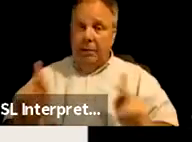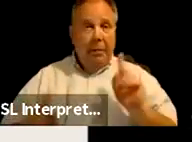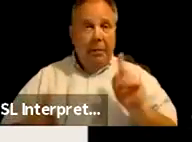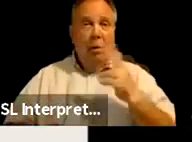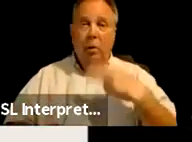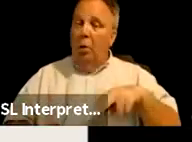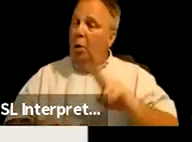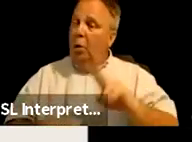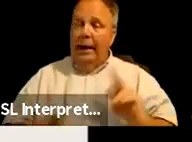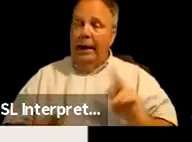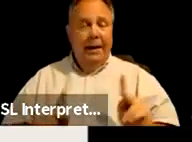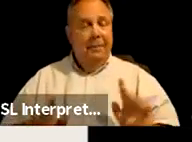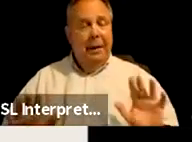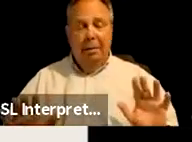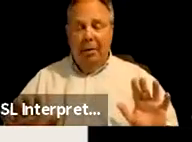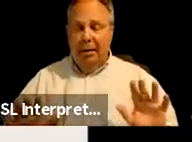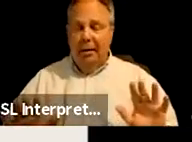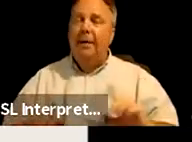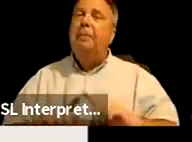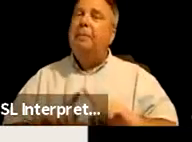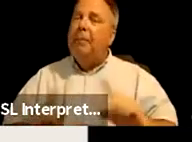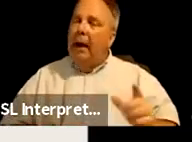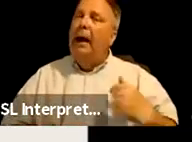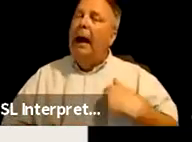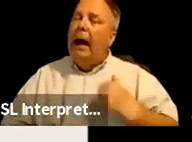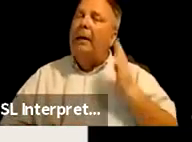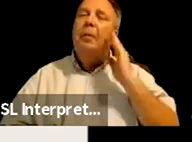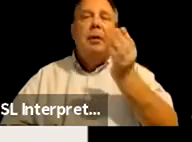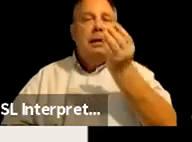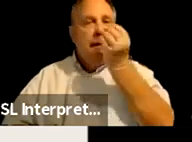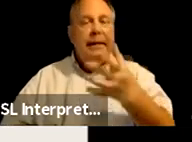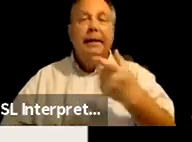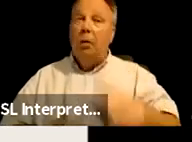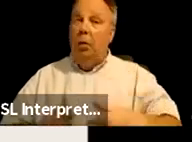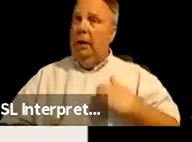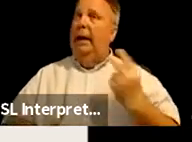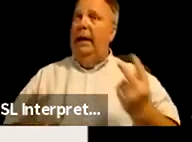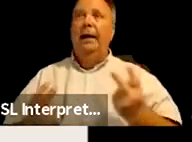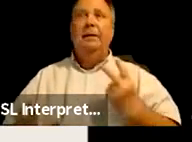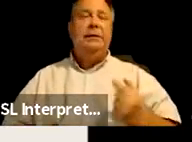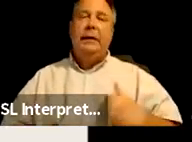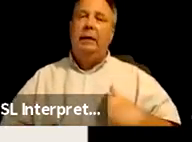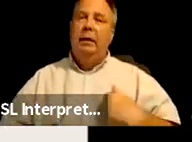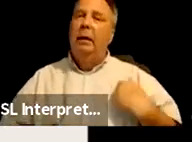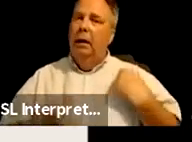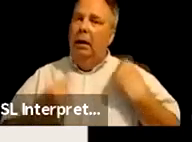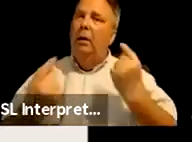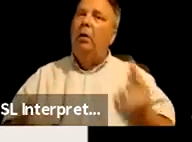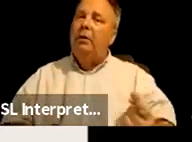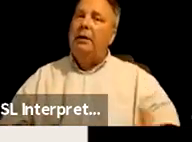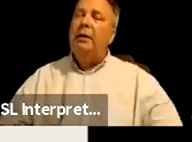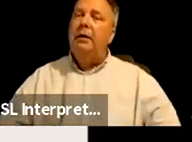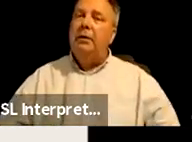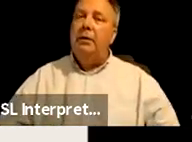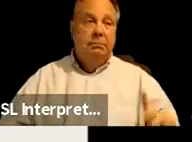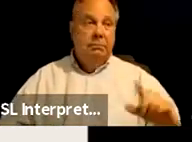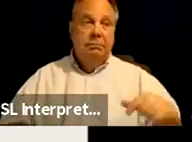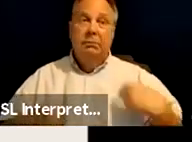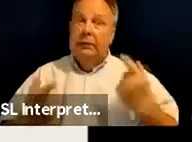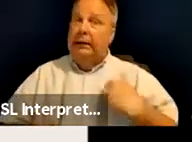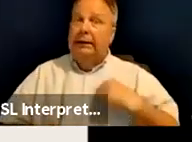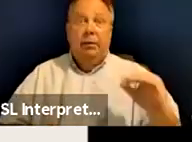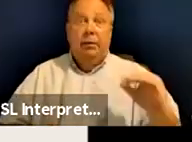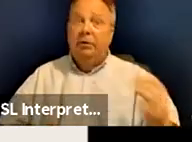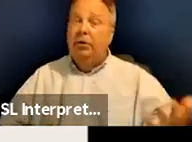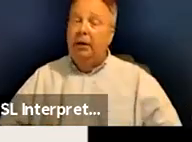people. Um, but I'm, I'm going to, I'm going to tell you all what I have seen over the years, um, since I was a child